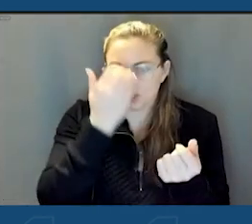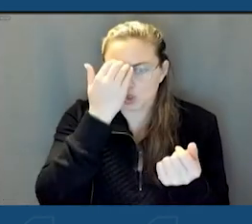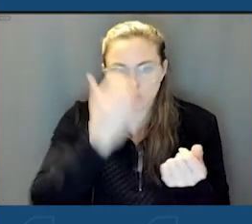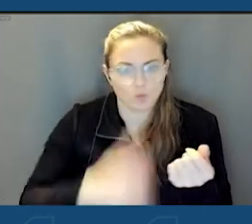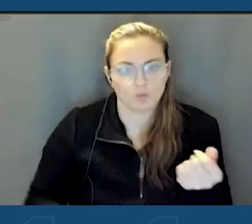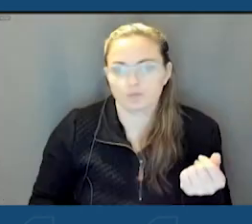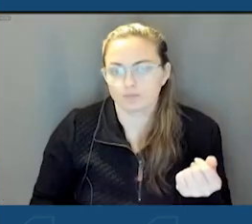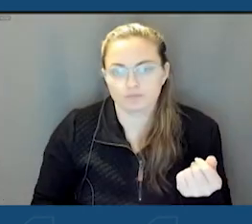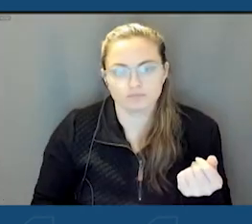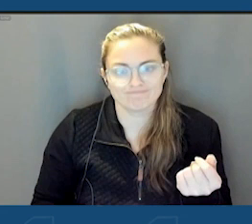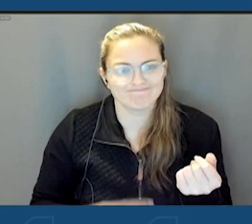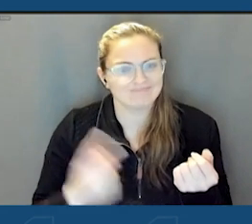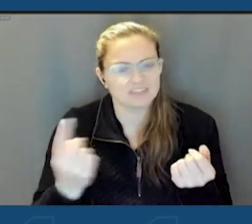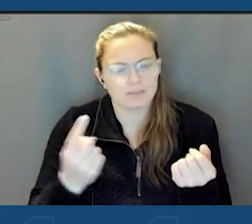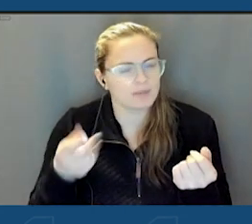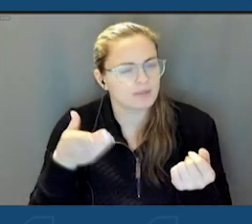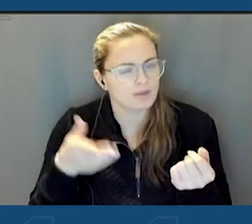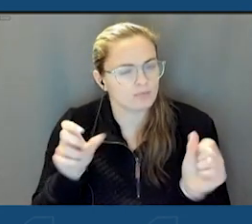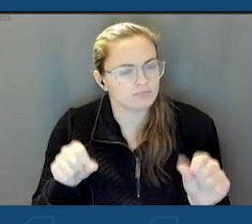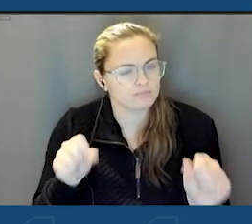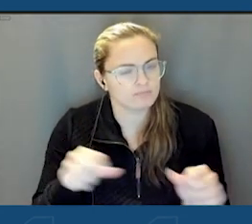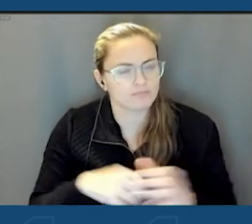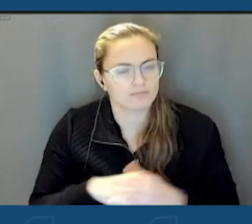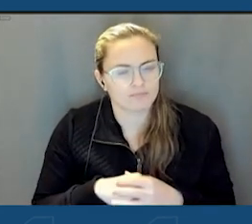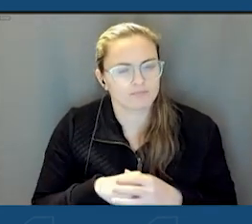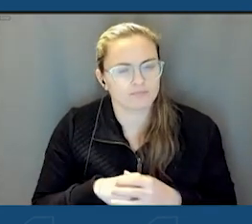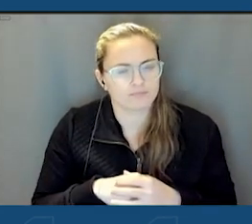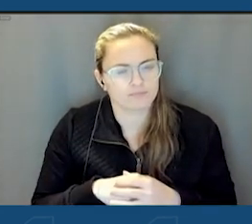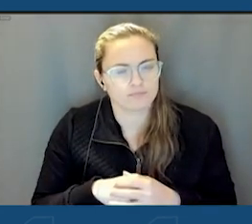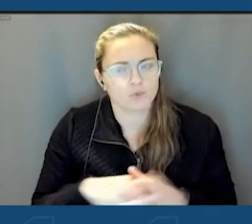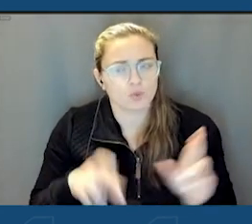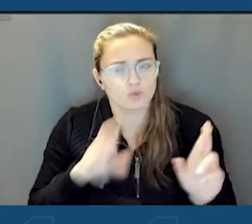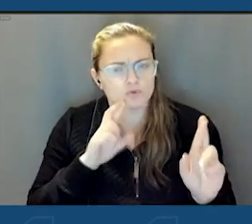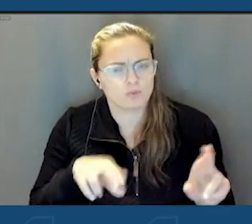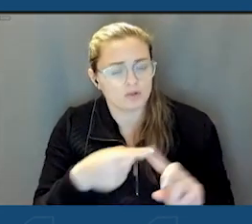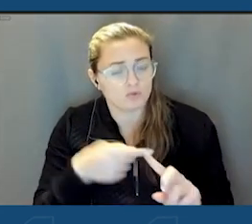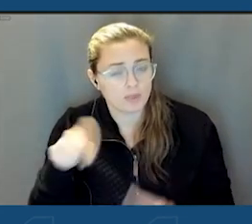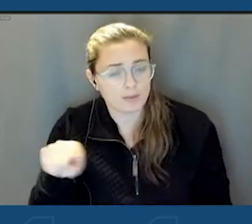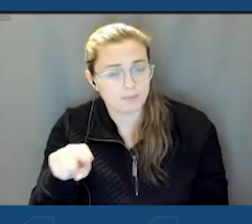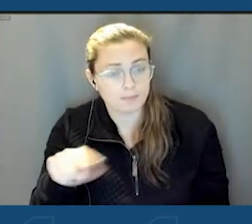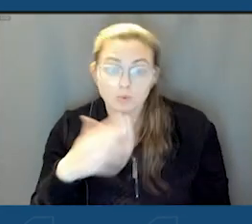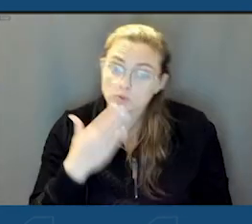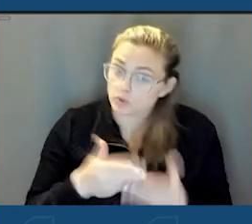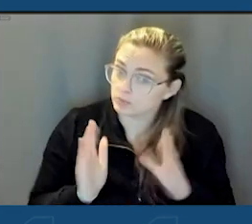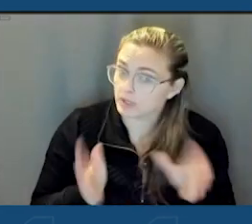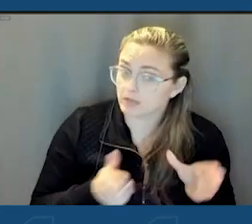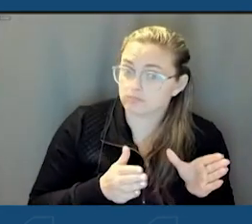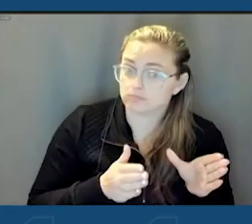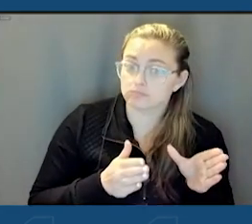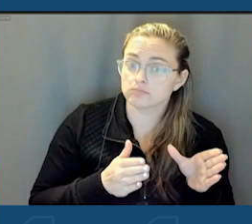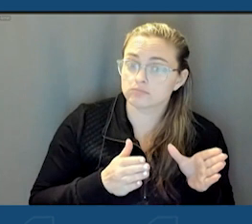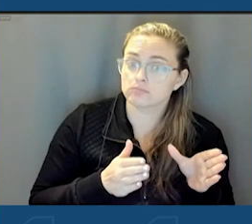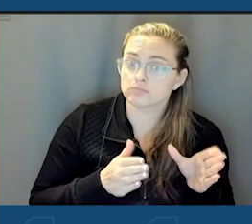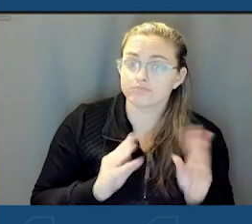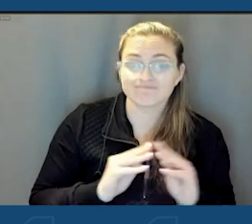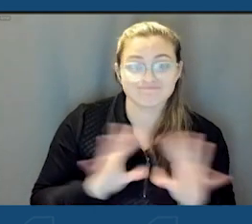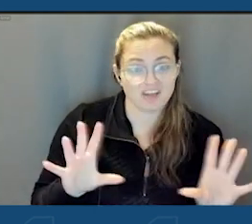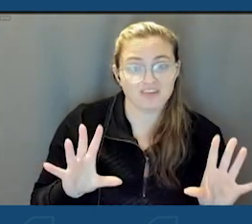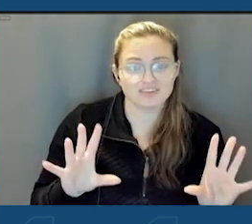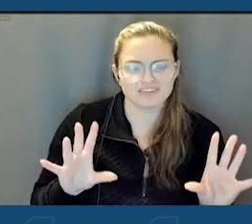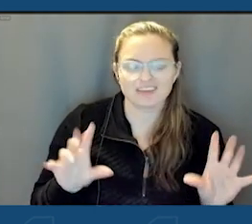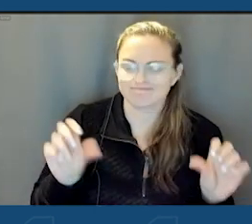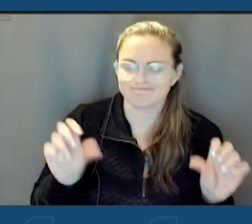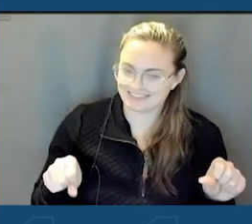uh, there was something there. Uh, the response that we were getting was that it was a good plan. And obviously, it was.